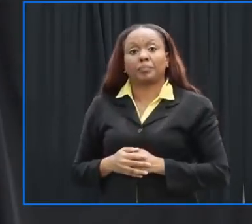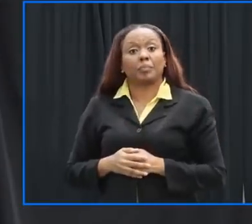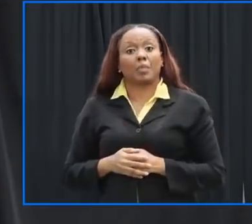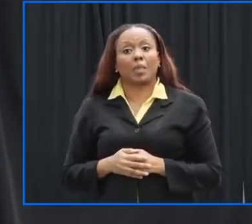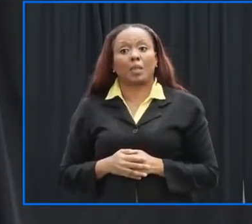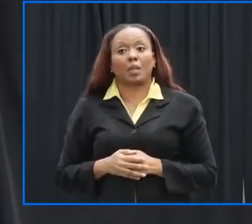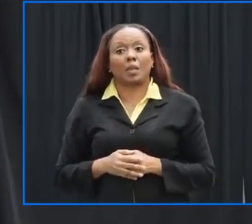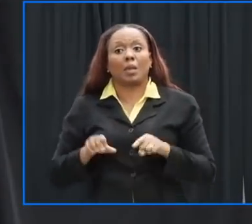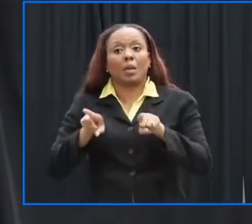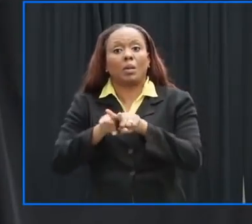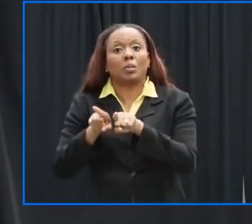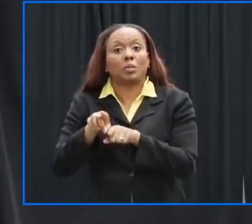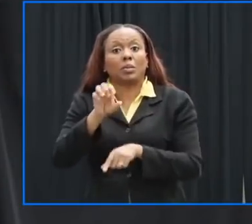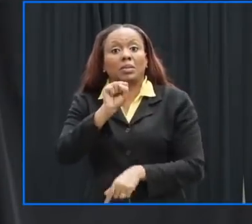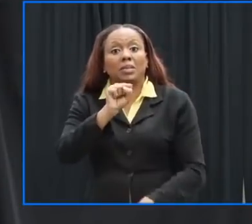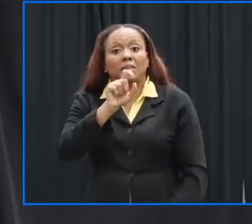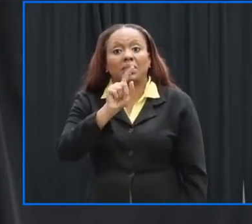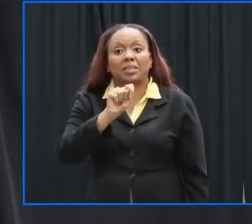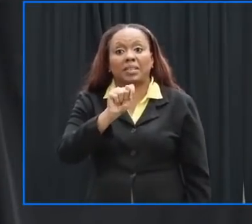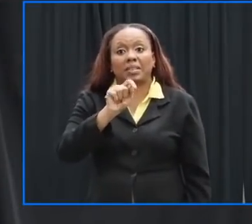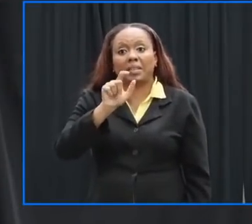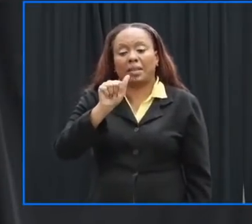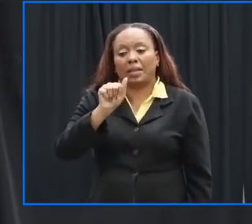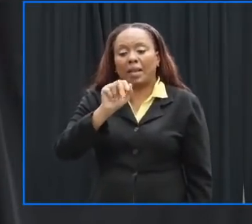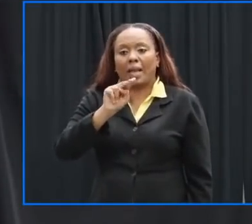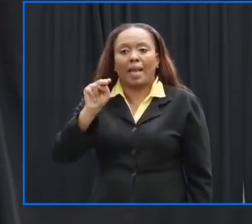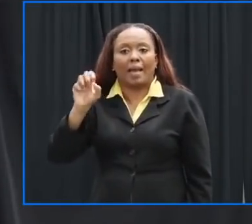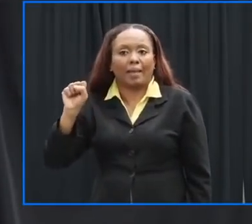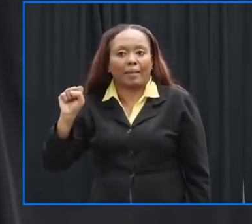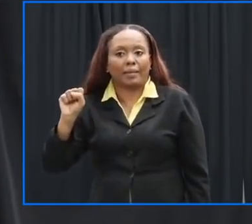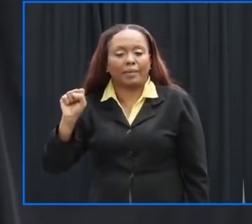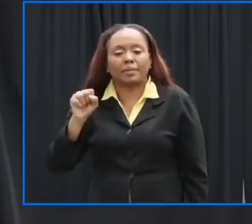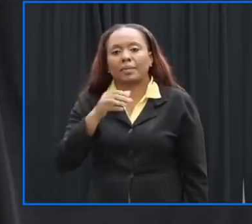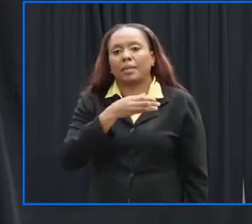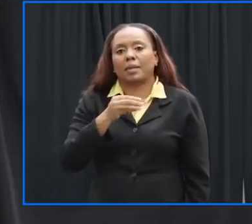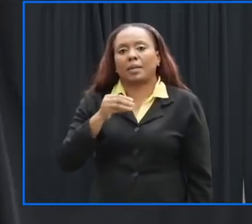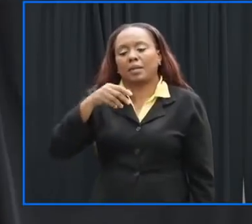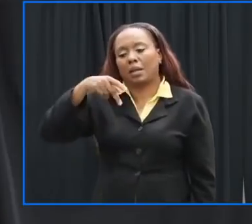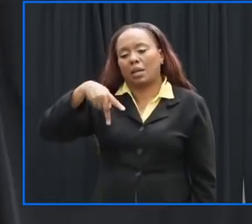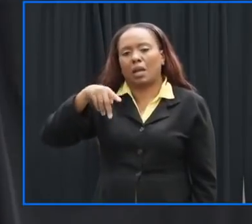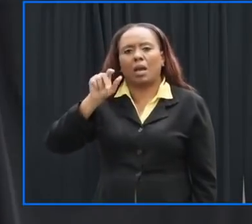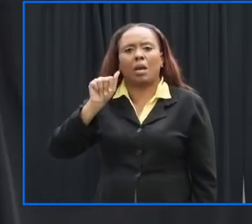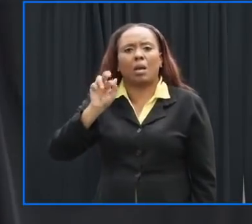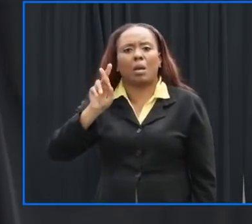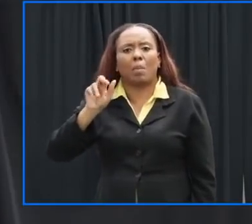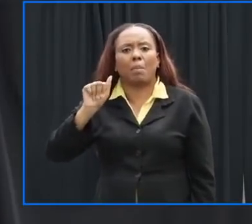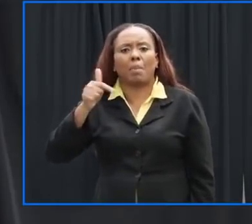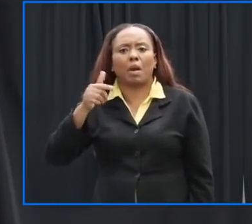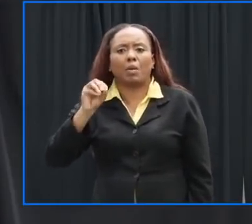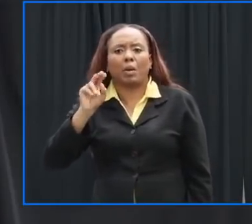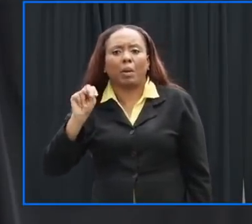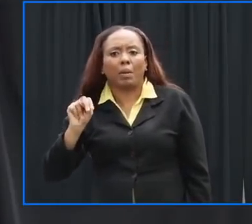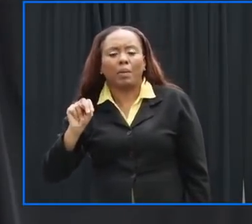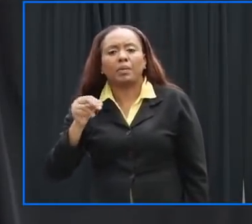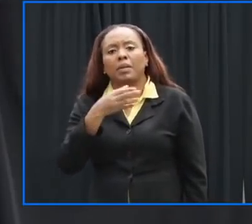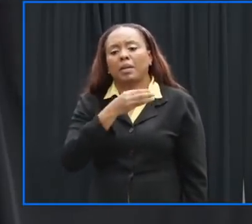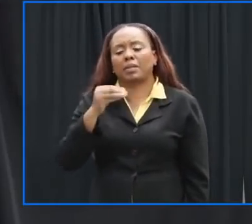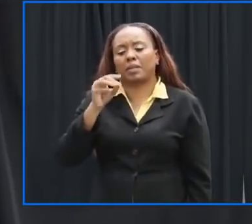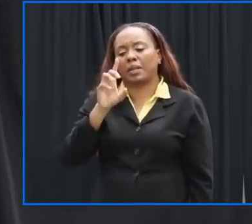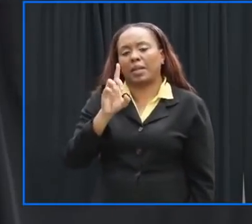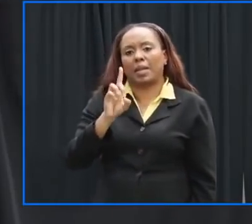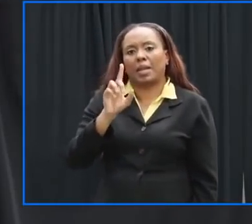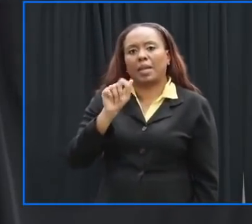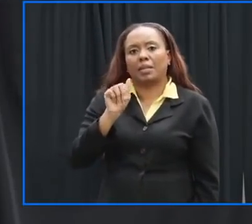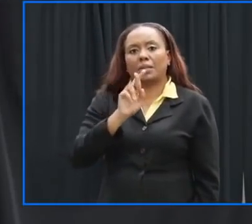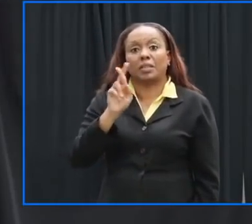defense force senance base and the northern base of the darl jordan school so that we have equipment there that is ready